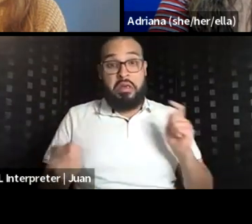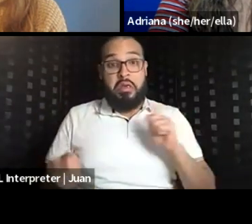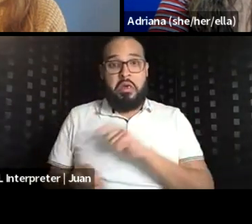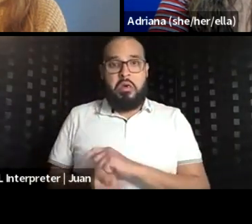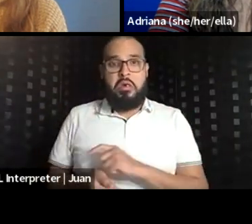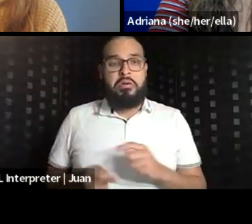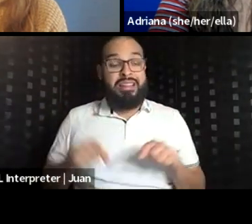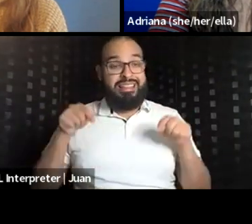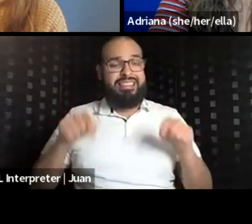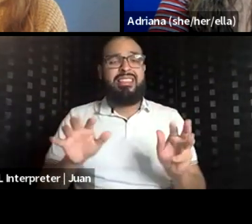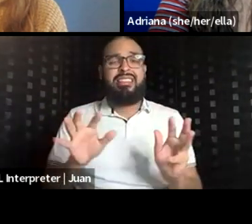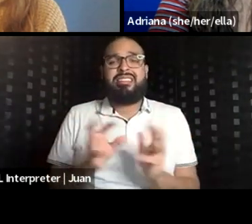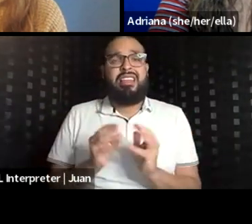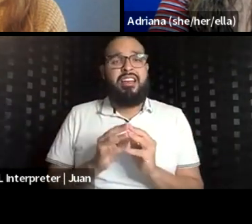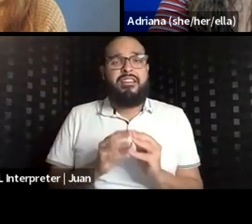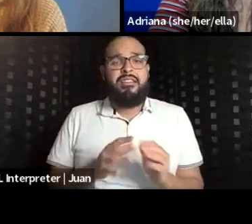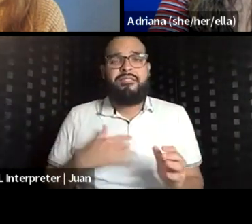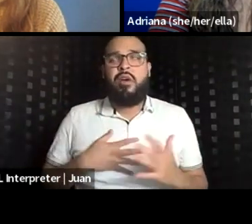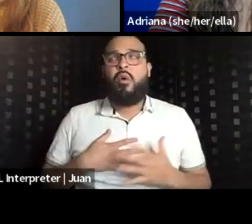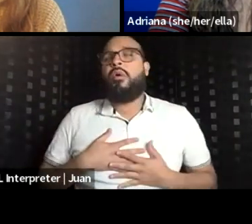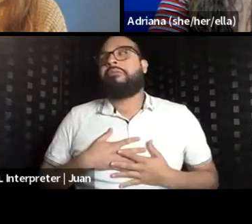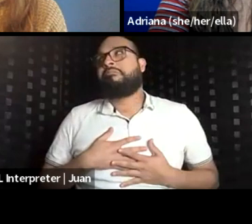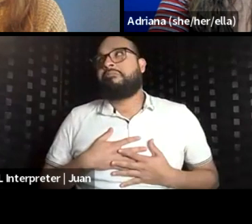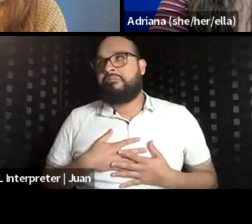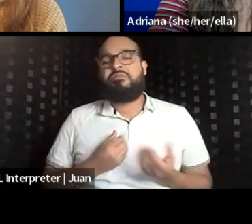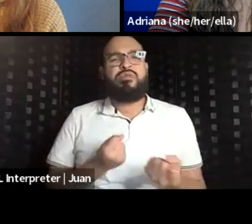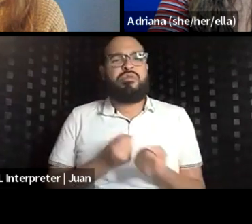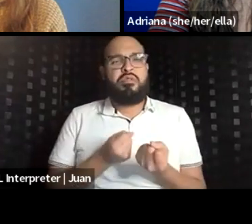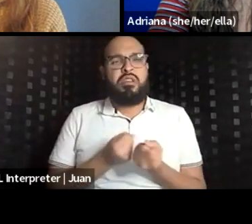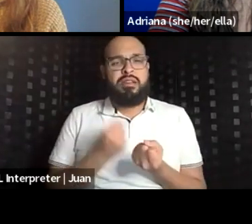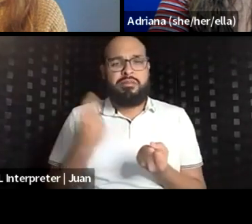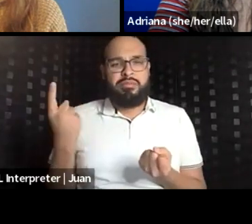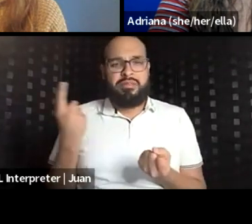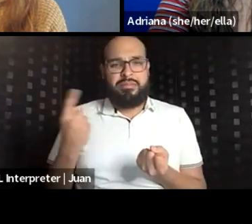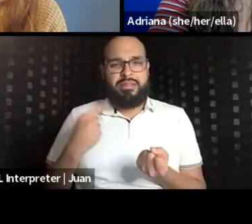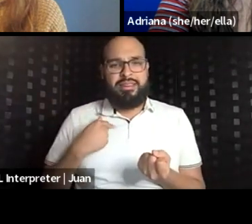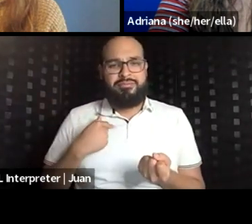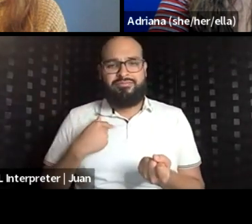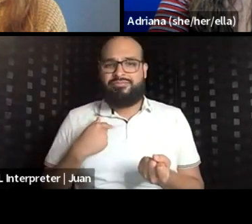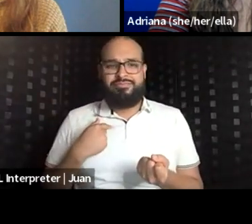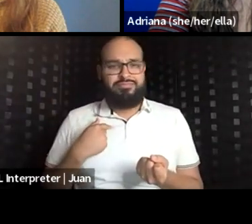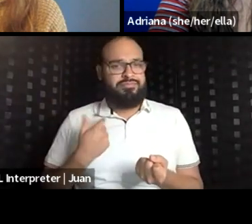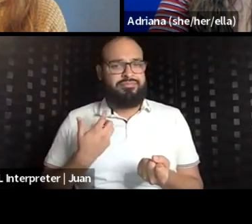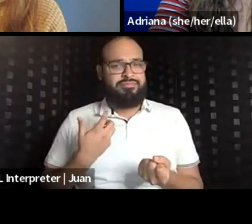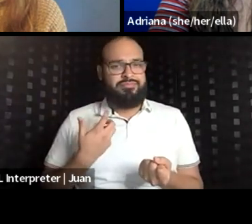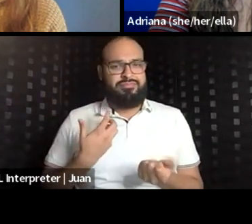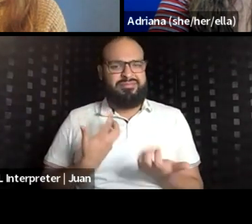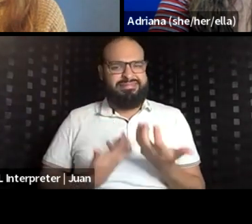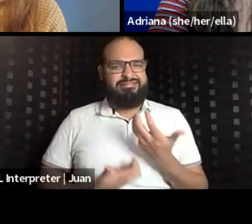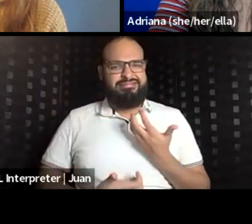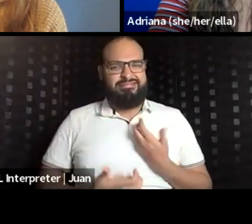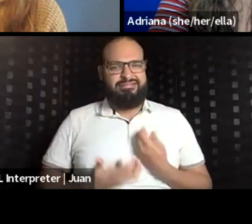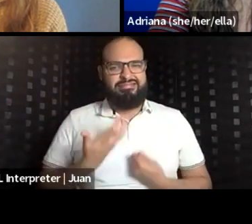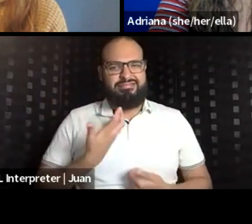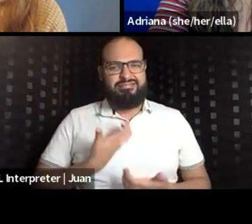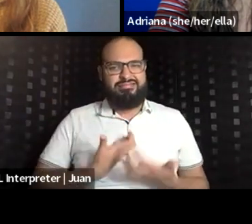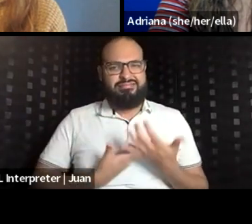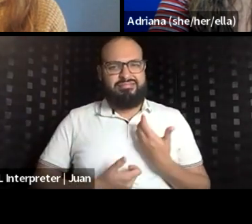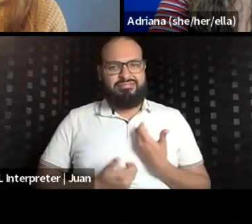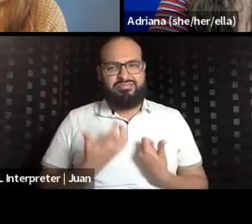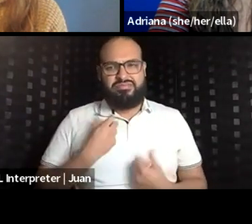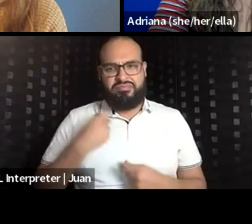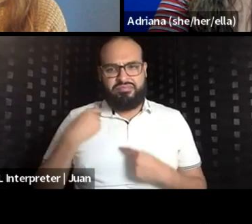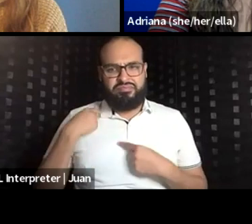has just validated, you know, something that I've kept in my, my own heart, for all these